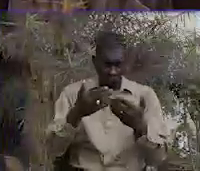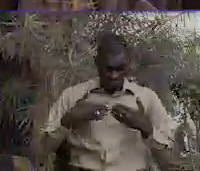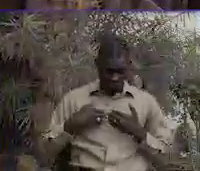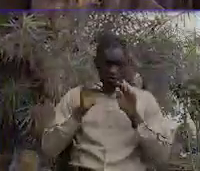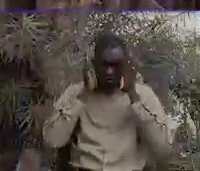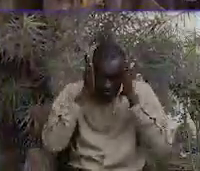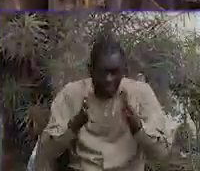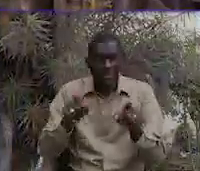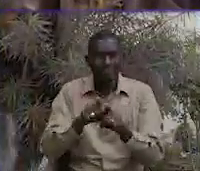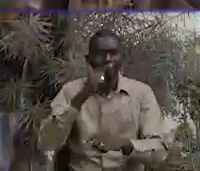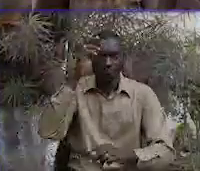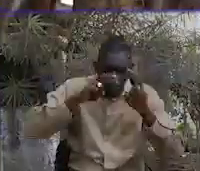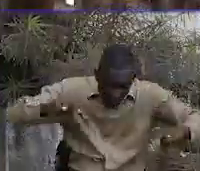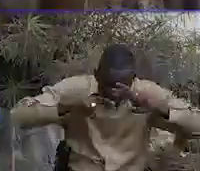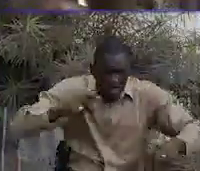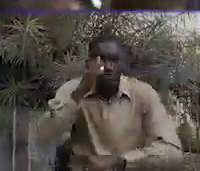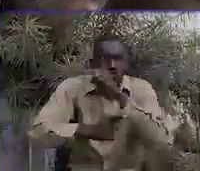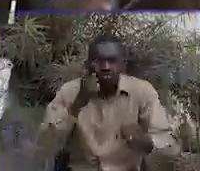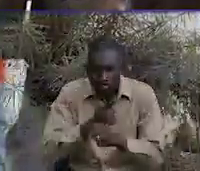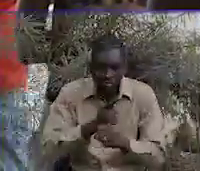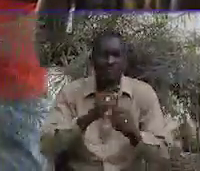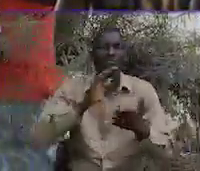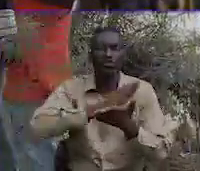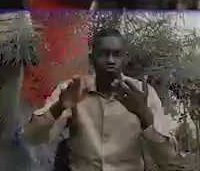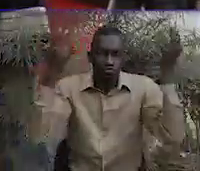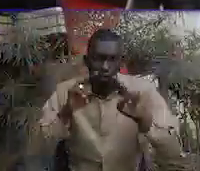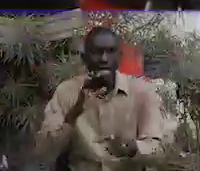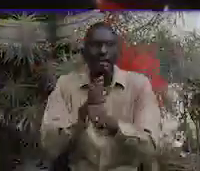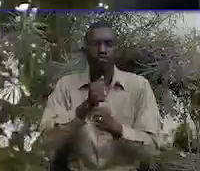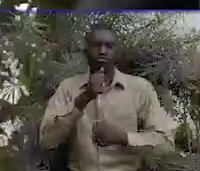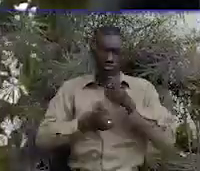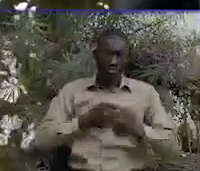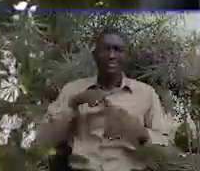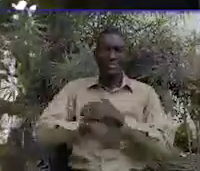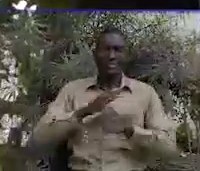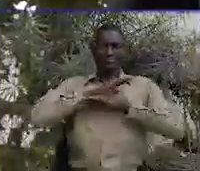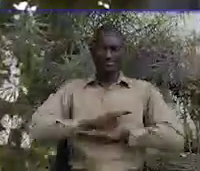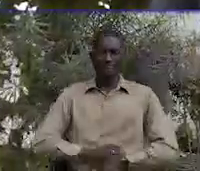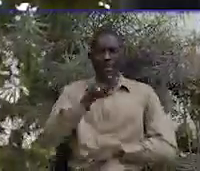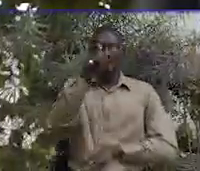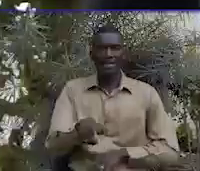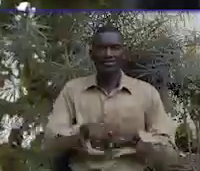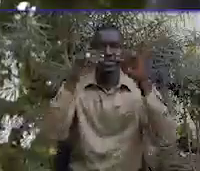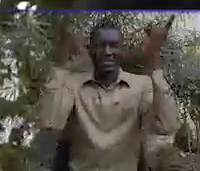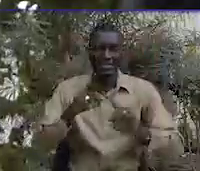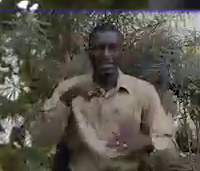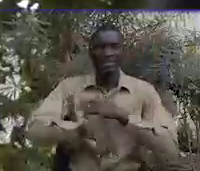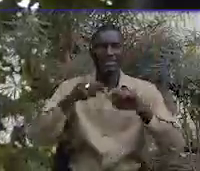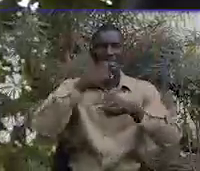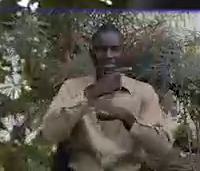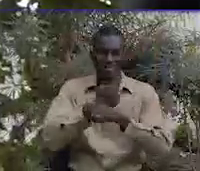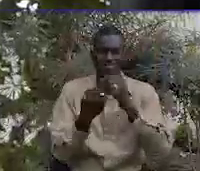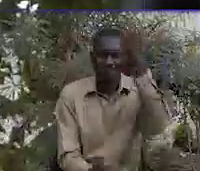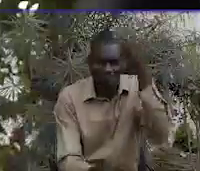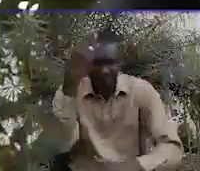as I give a global declaration, against the status of pain and separation, to the satisfaction of persons with disabilities, for